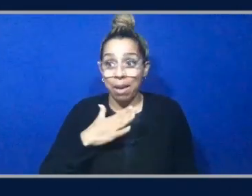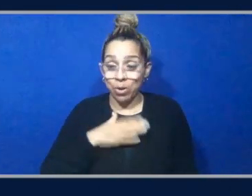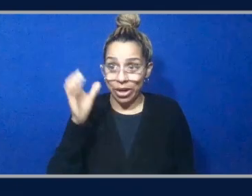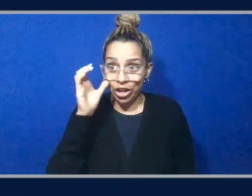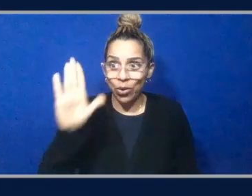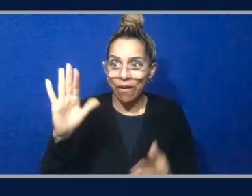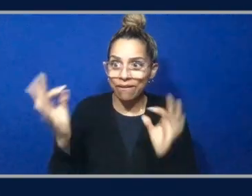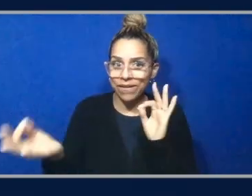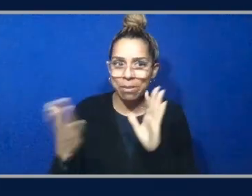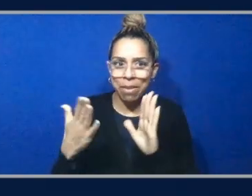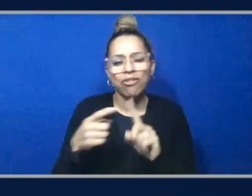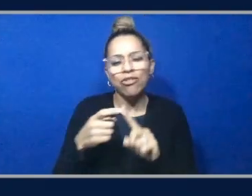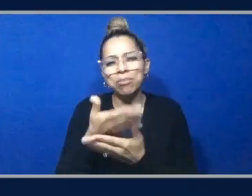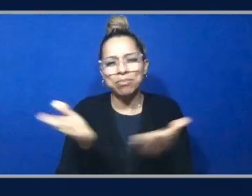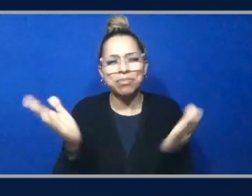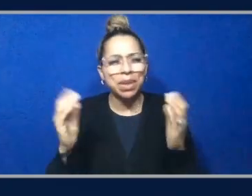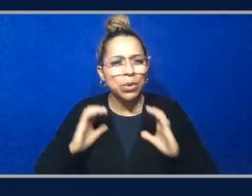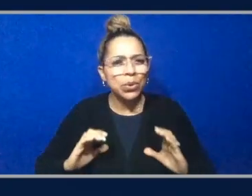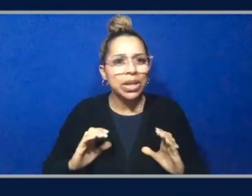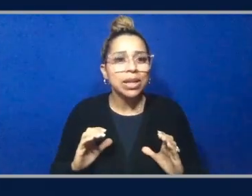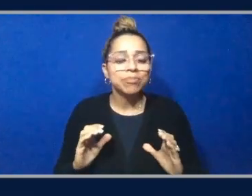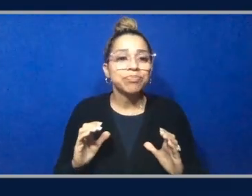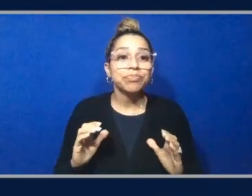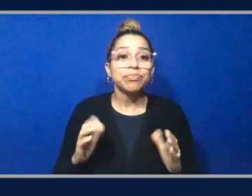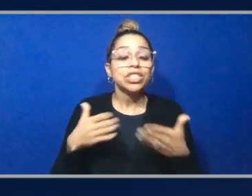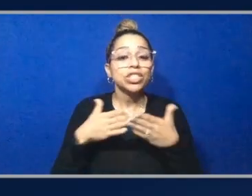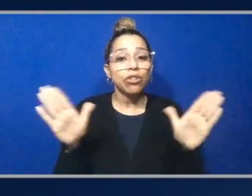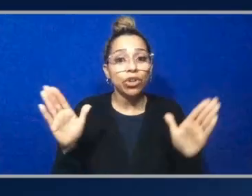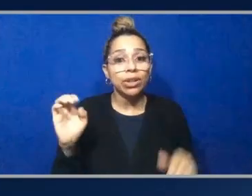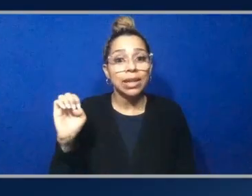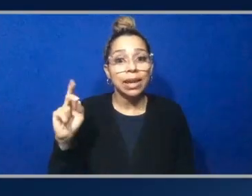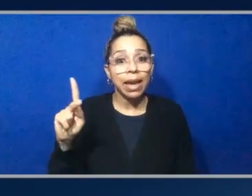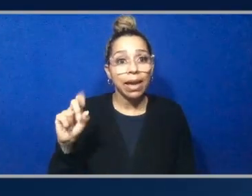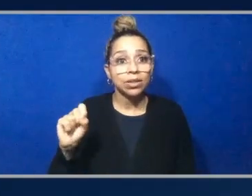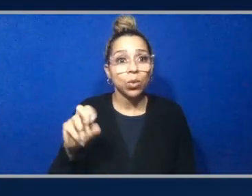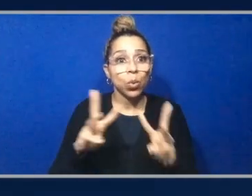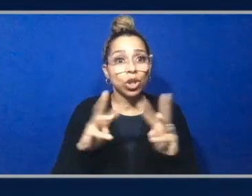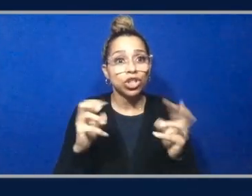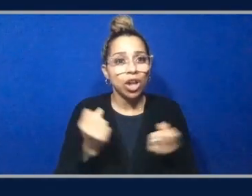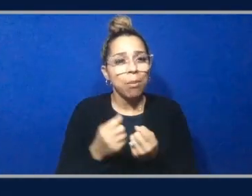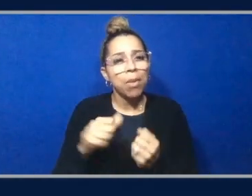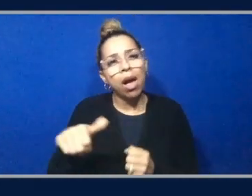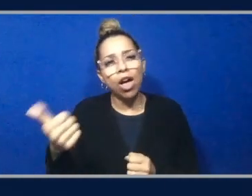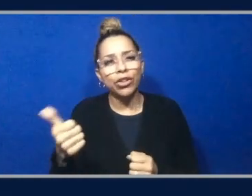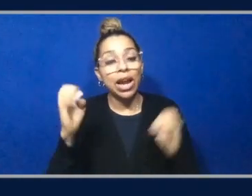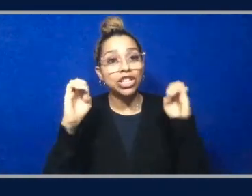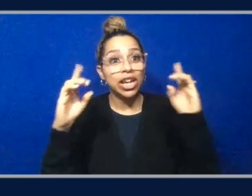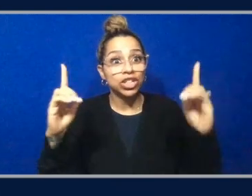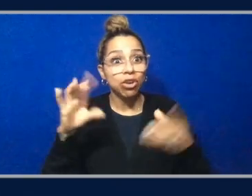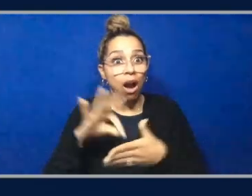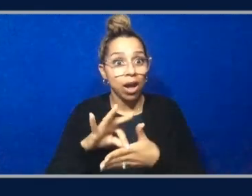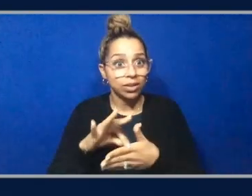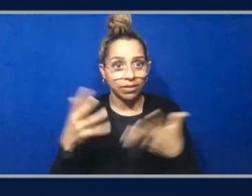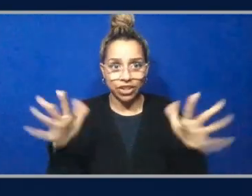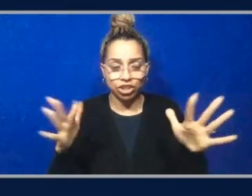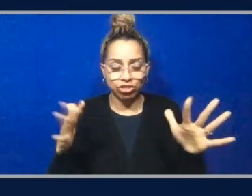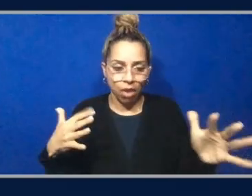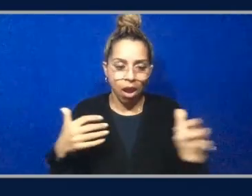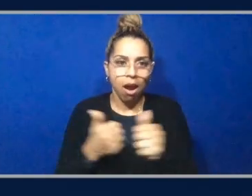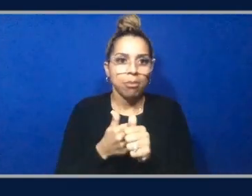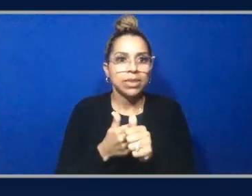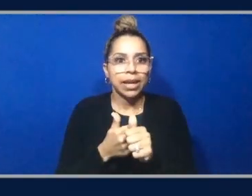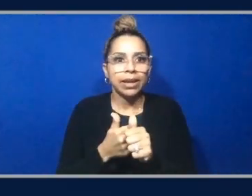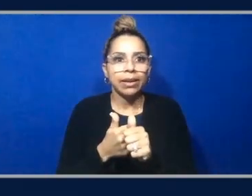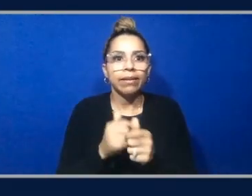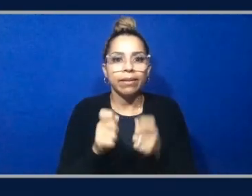you know, the, the community, um, in general though, the EKS workshops and other kind of like educational content have been updated, um, to use EKS auto